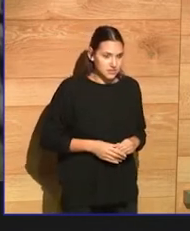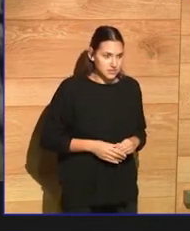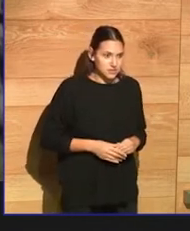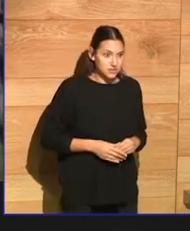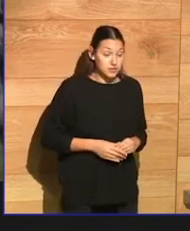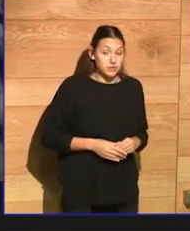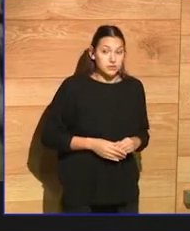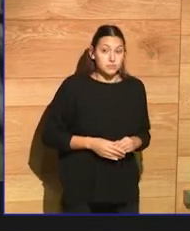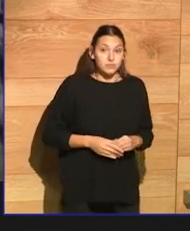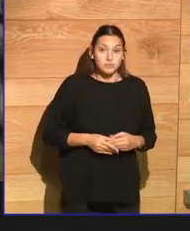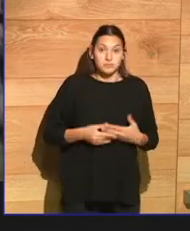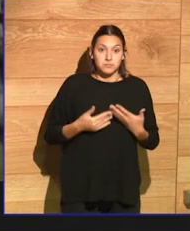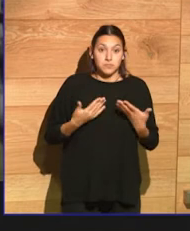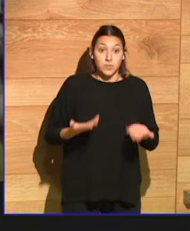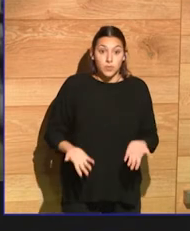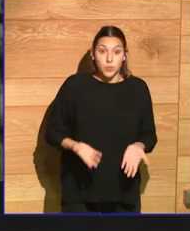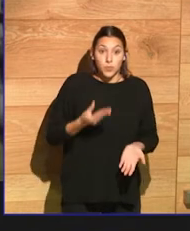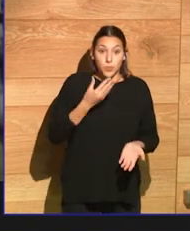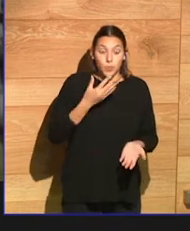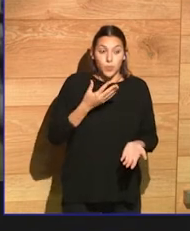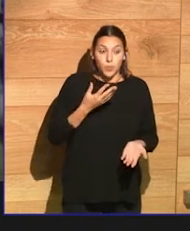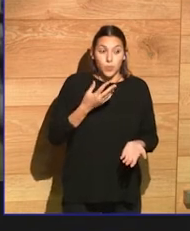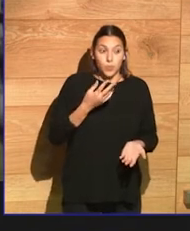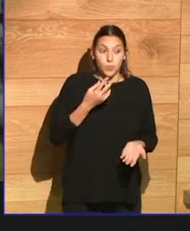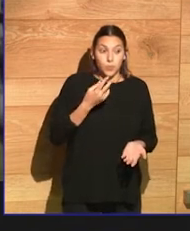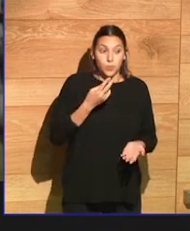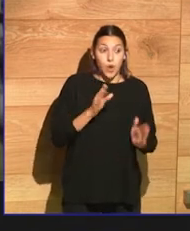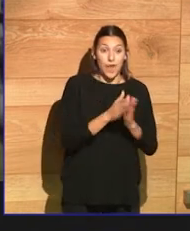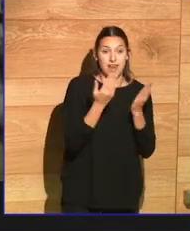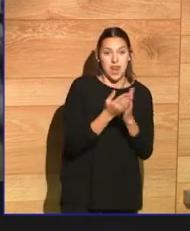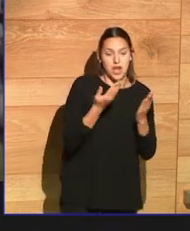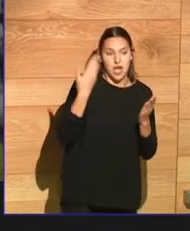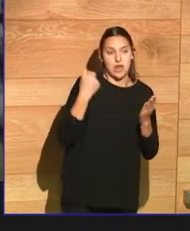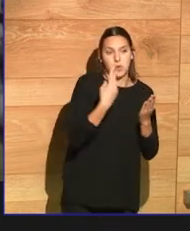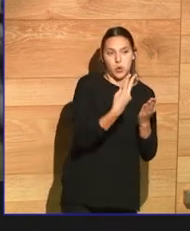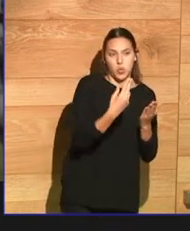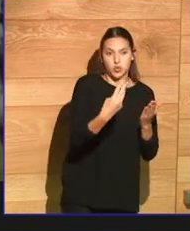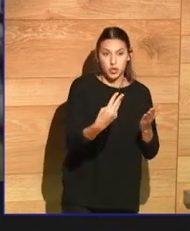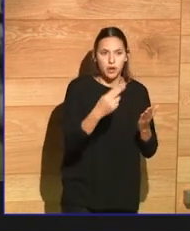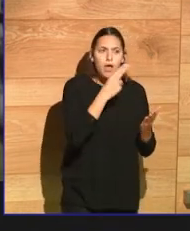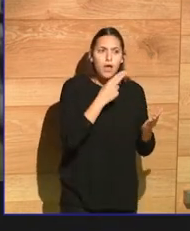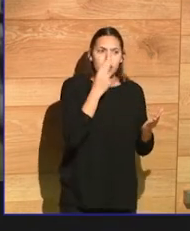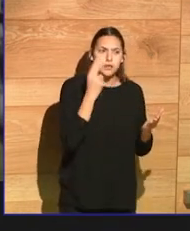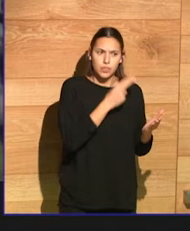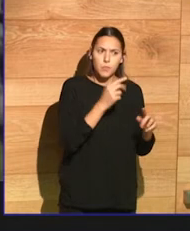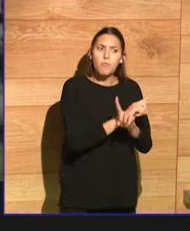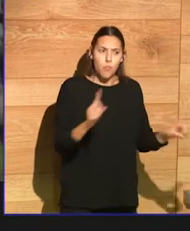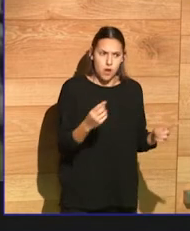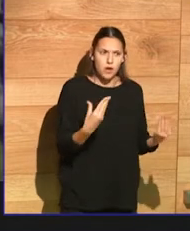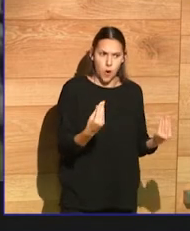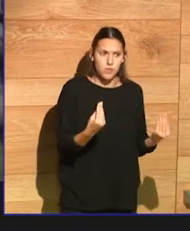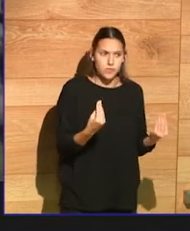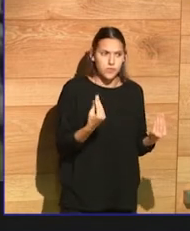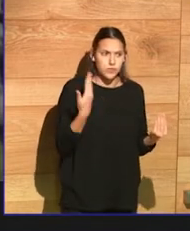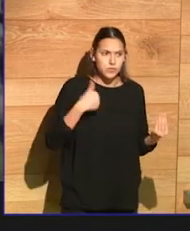My last two or three books have been very heavily censored and banned, and normally that would have been a kind of